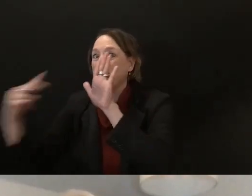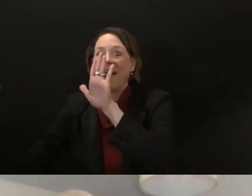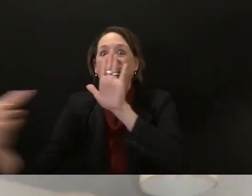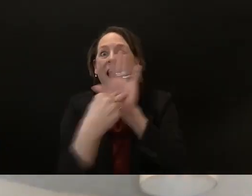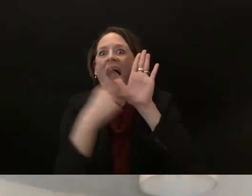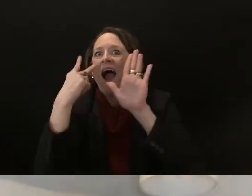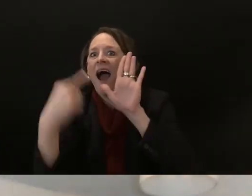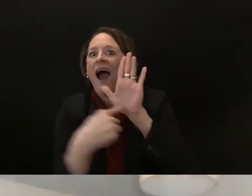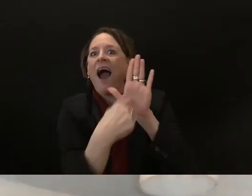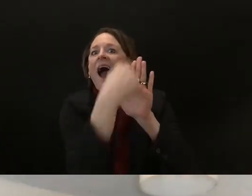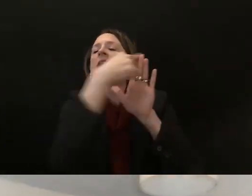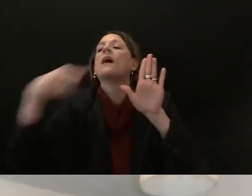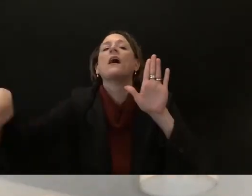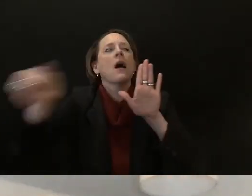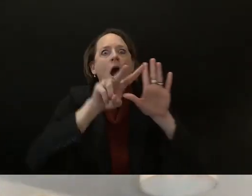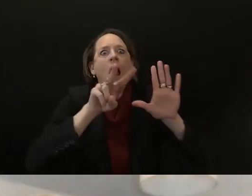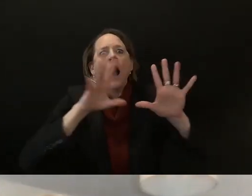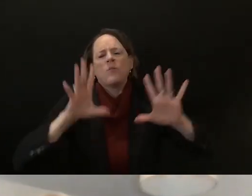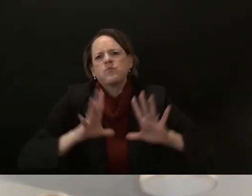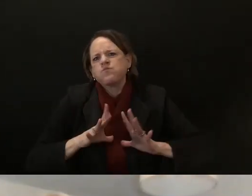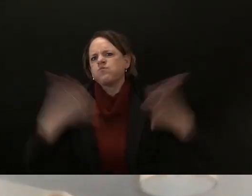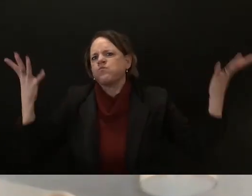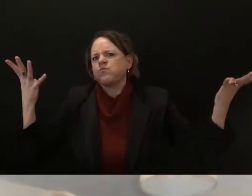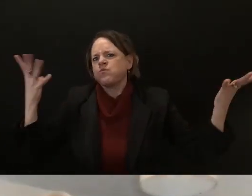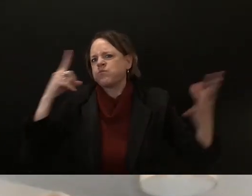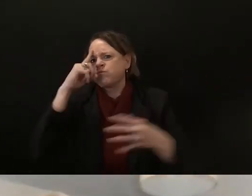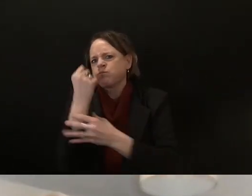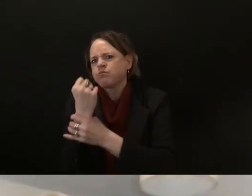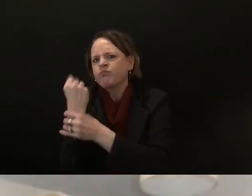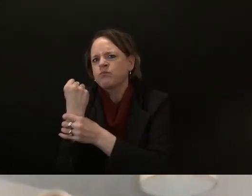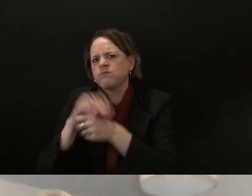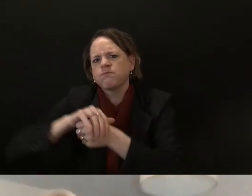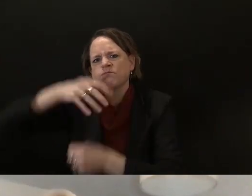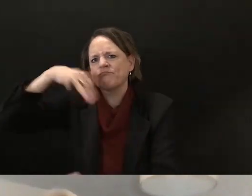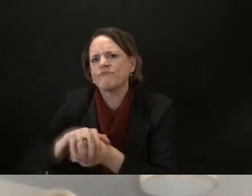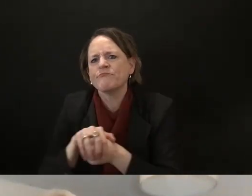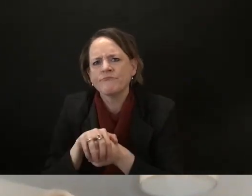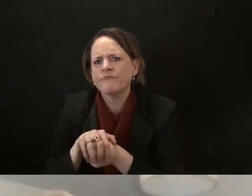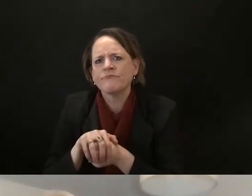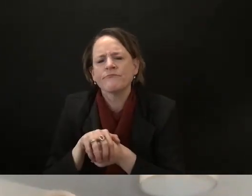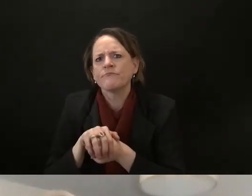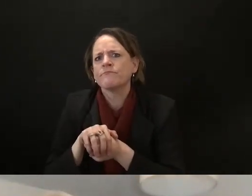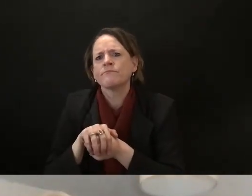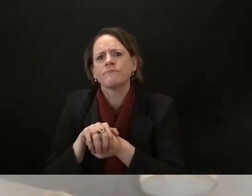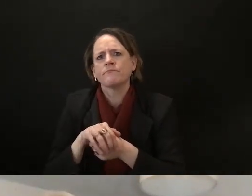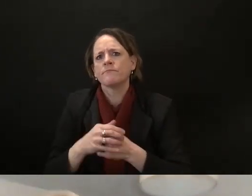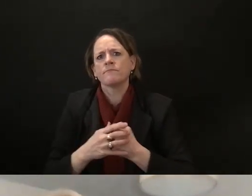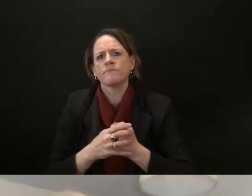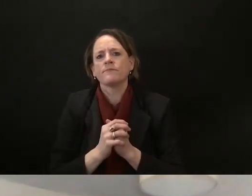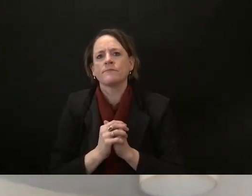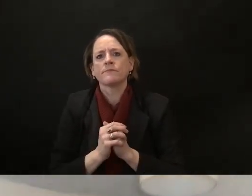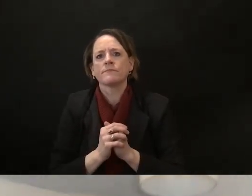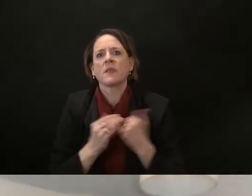fact that they they realized they had to at least show that they were big cared about it is progress um now